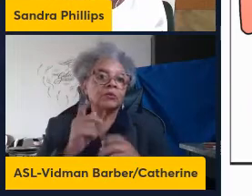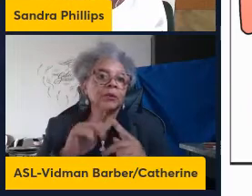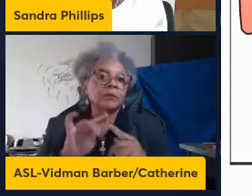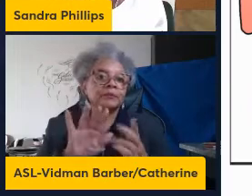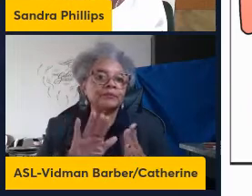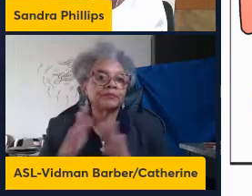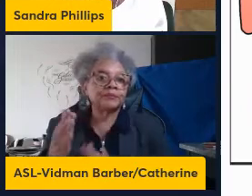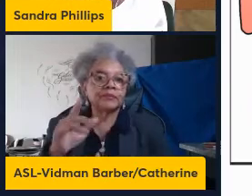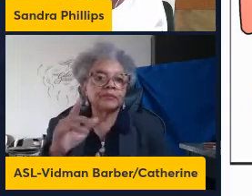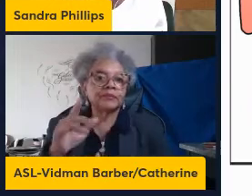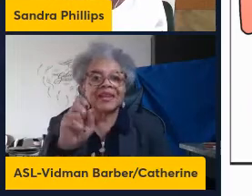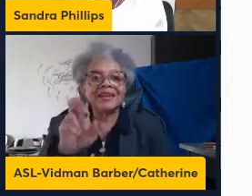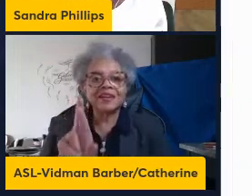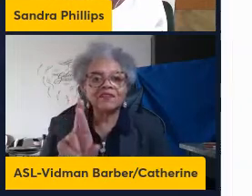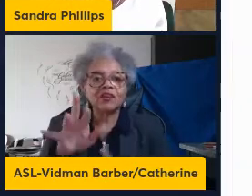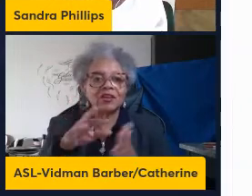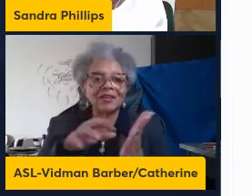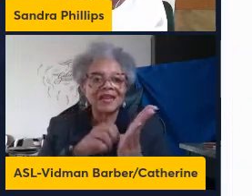100 fold.